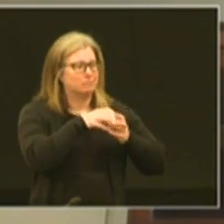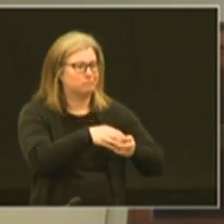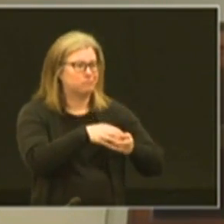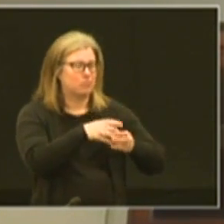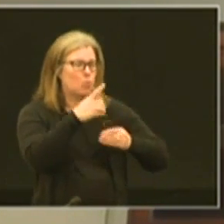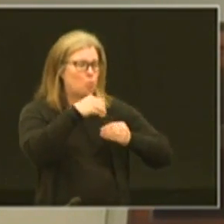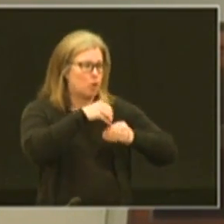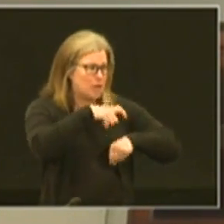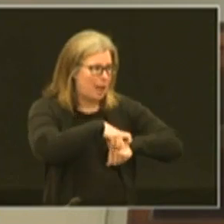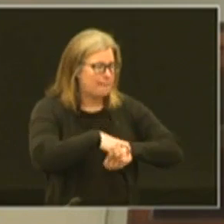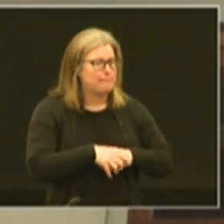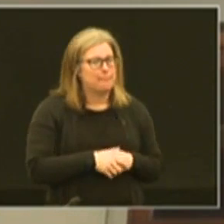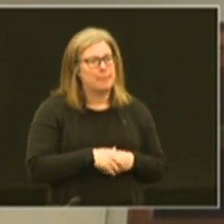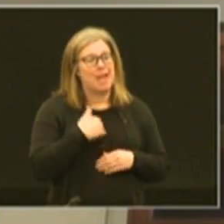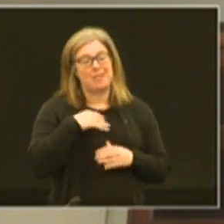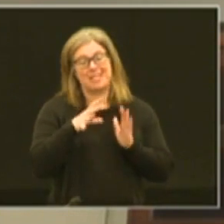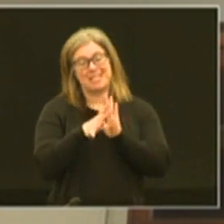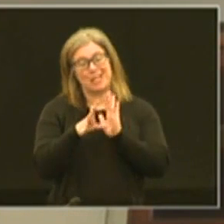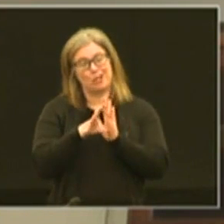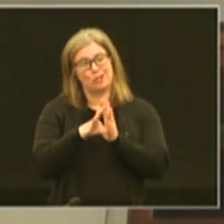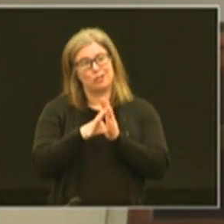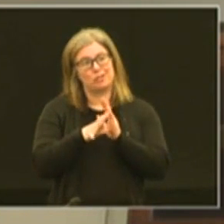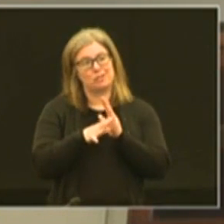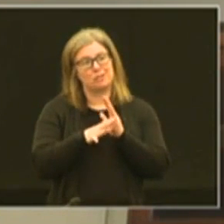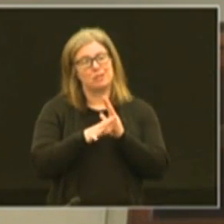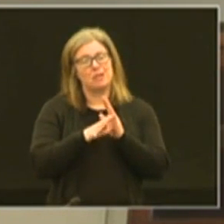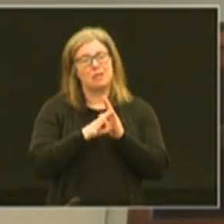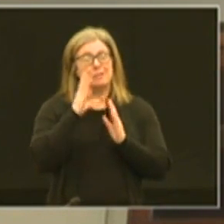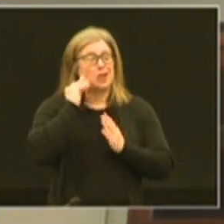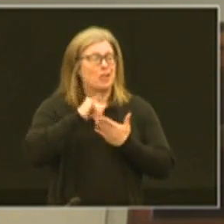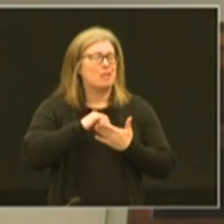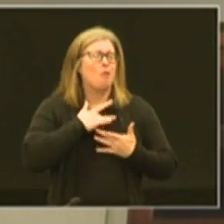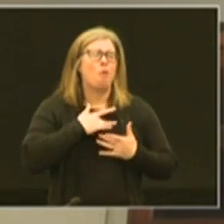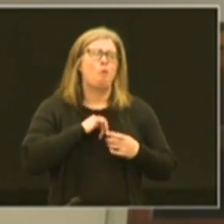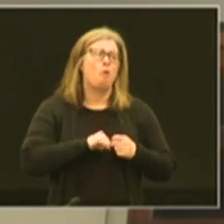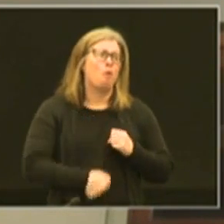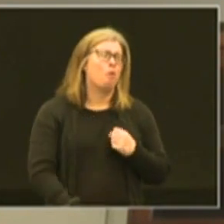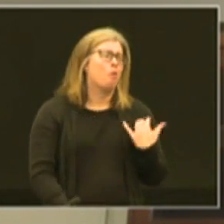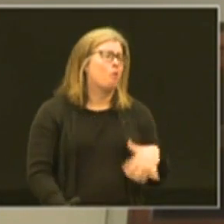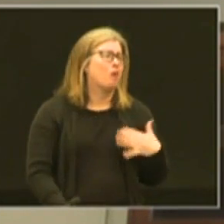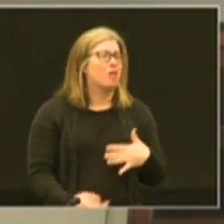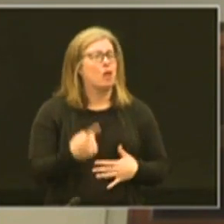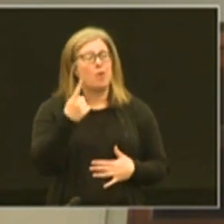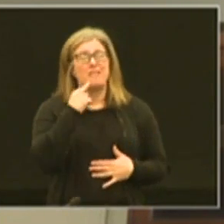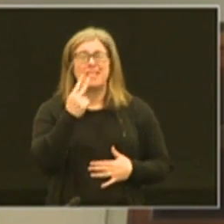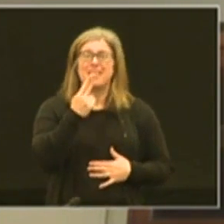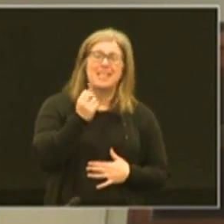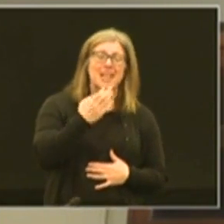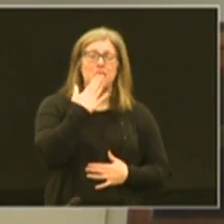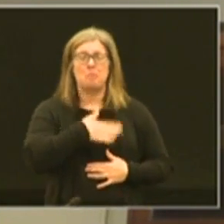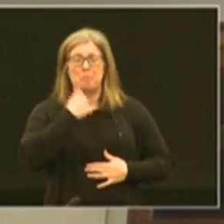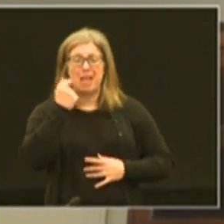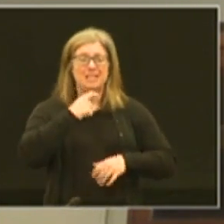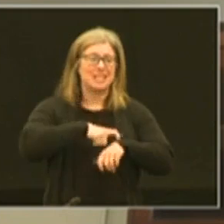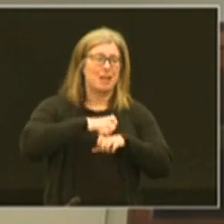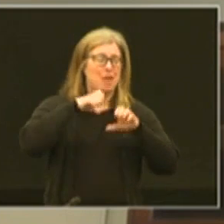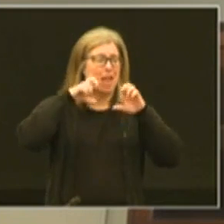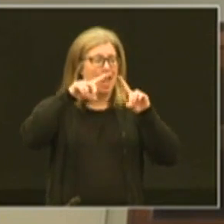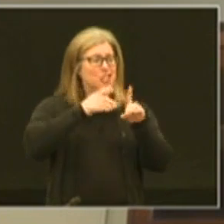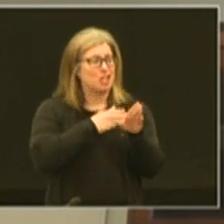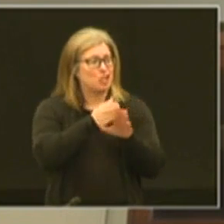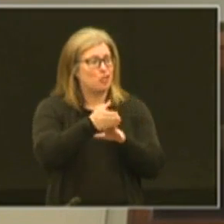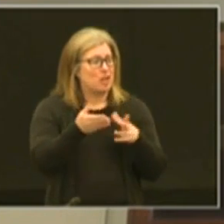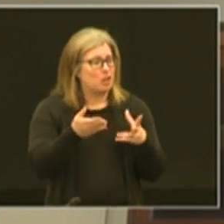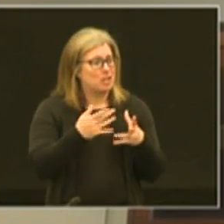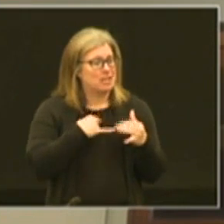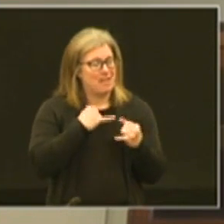um you know having the seniors go through this breaks my heart i mean you know this is one of the best times in an educational career